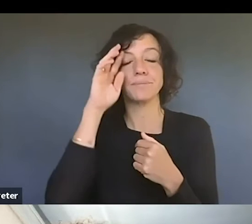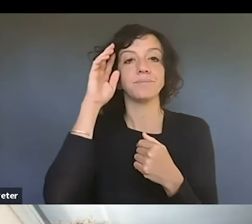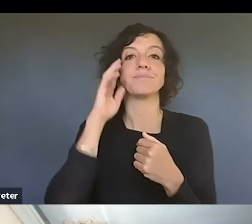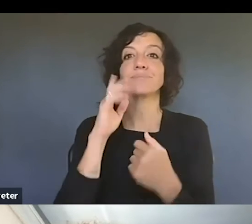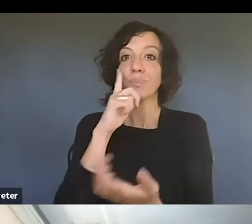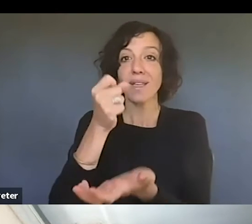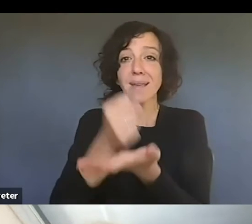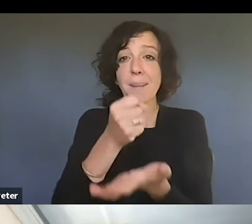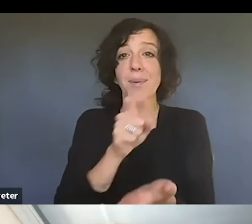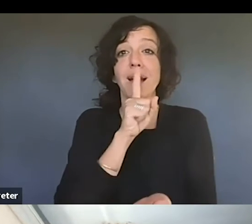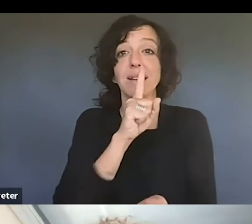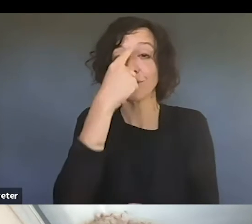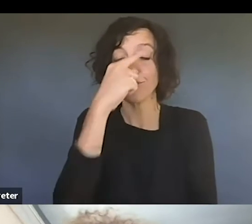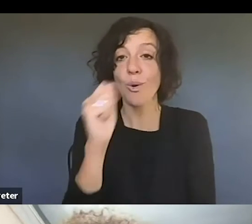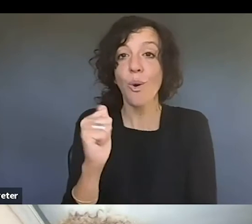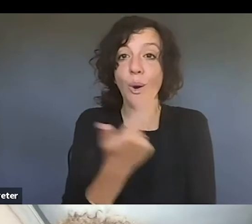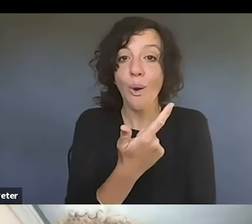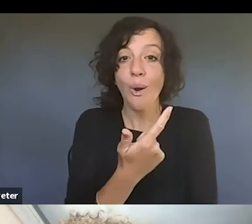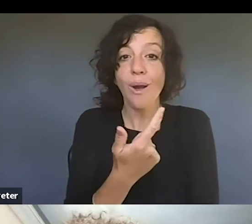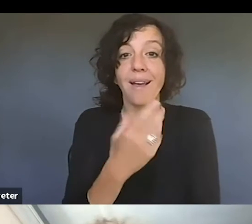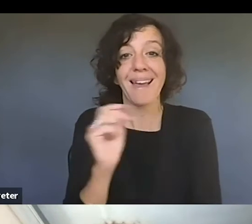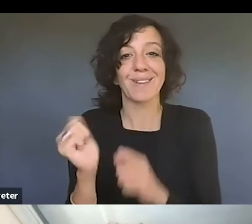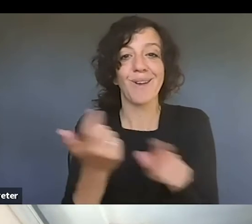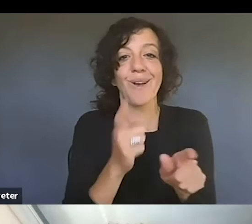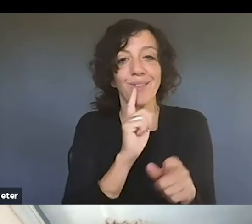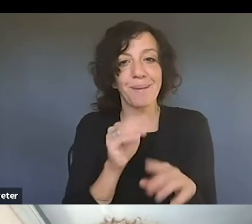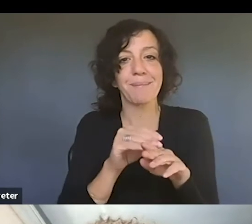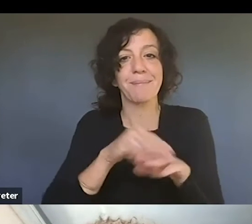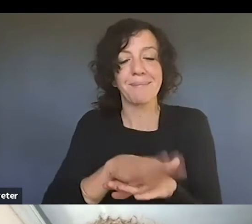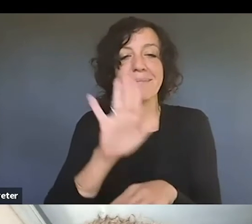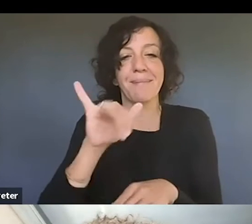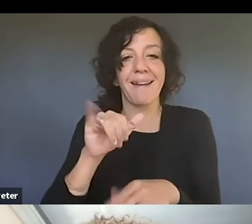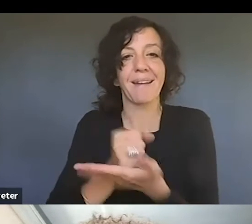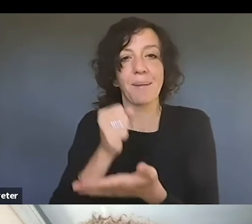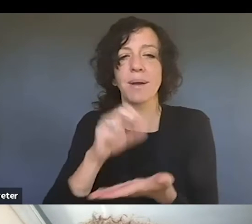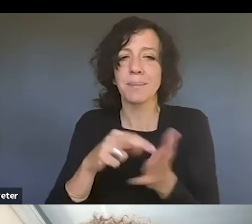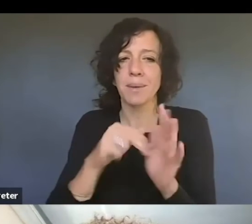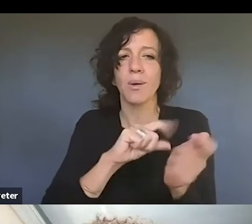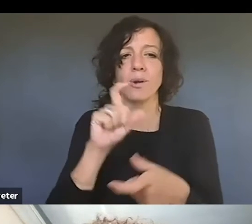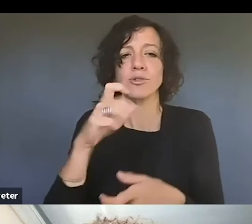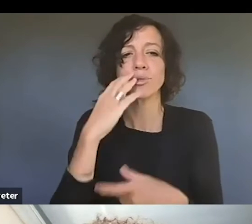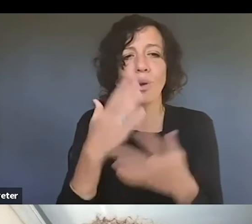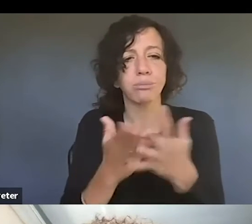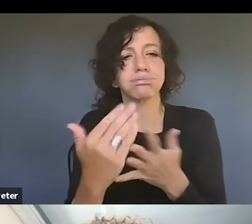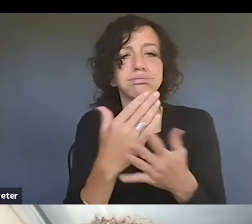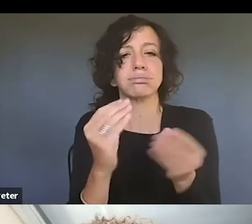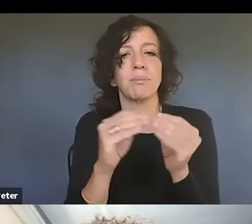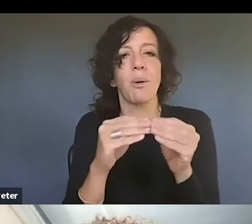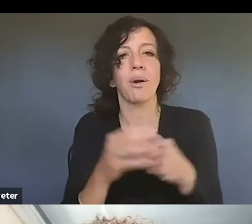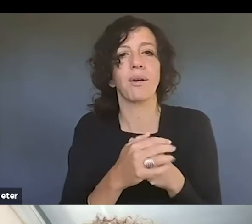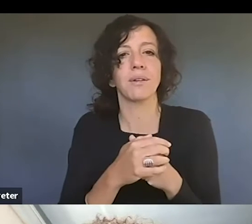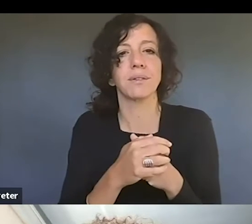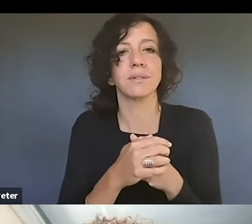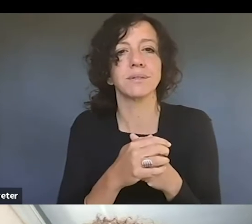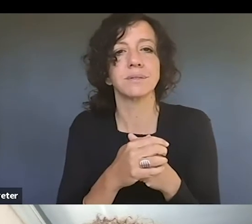for everybody and everybody is affected by copyright. So everybody should easily know about it. Um, at least on a, on a, on a